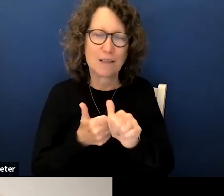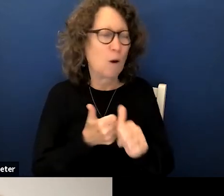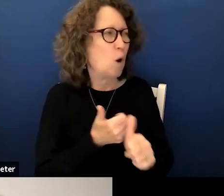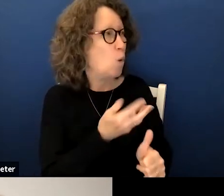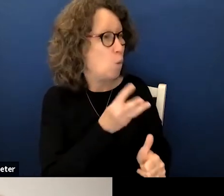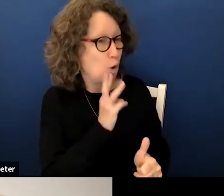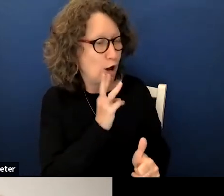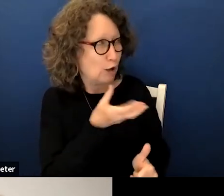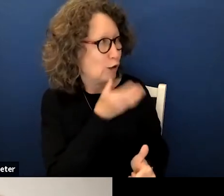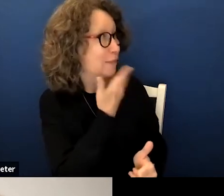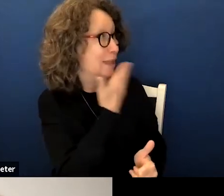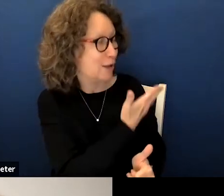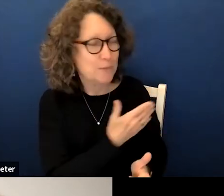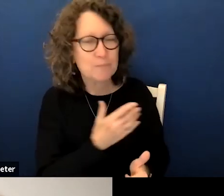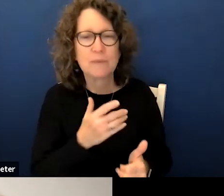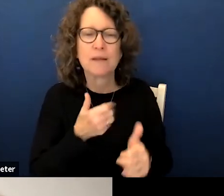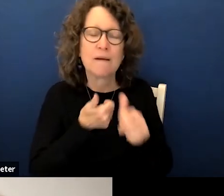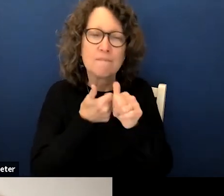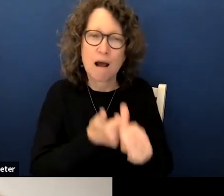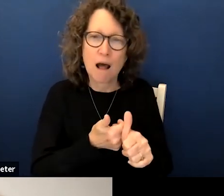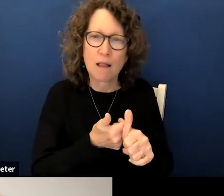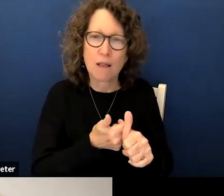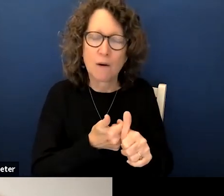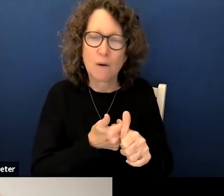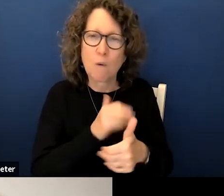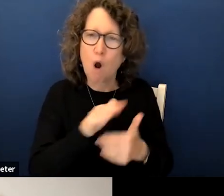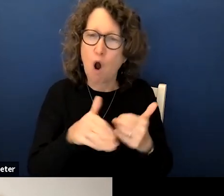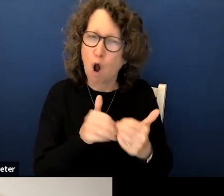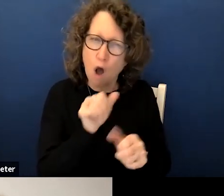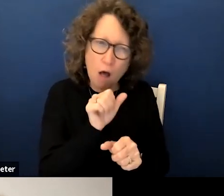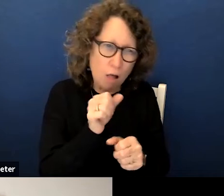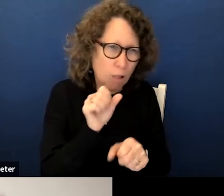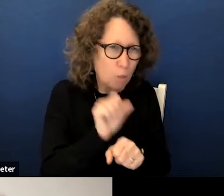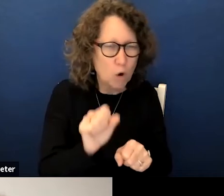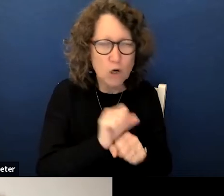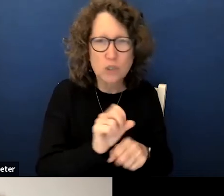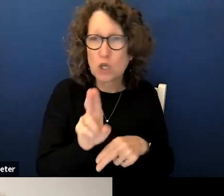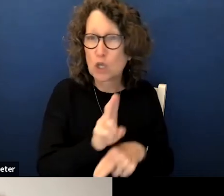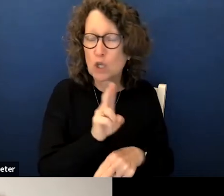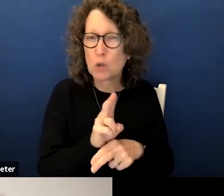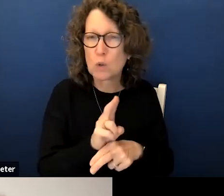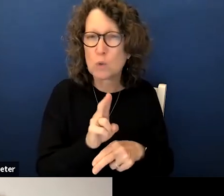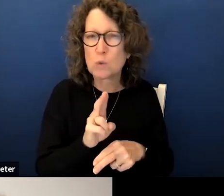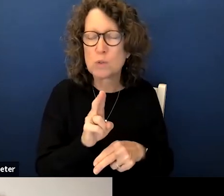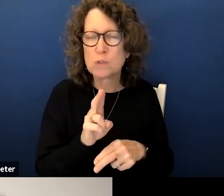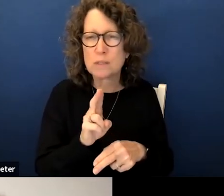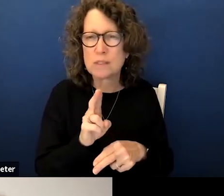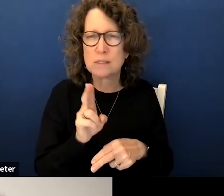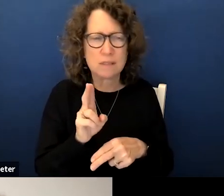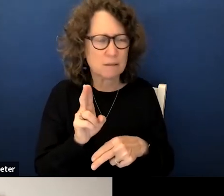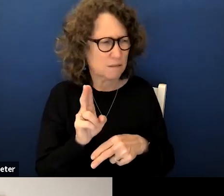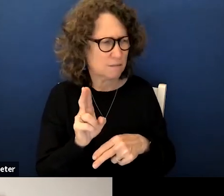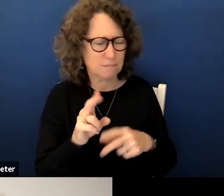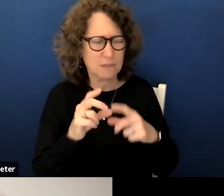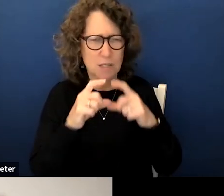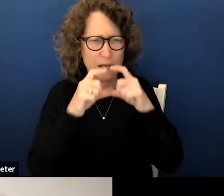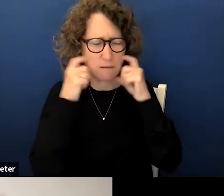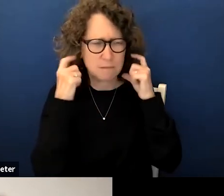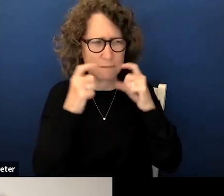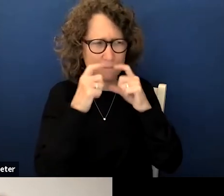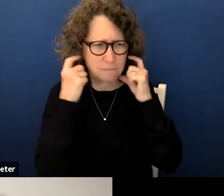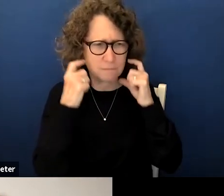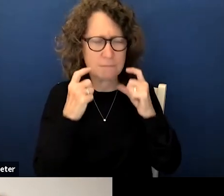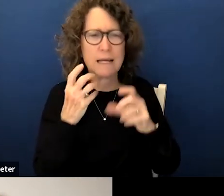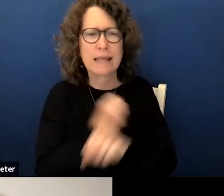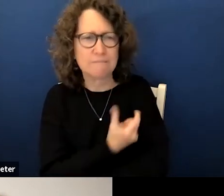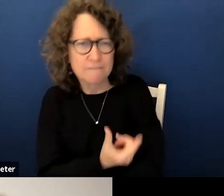you follow all mitigation efforts use those slices of the Swiss cheese wear your mask get